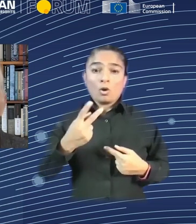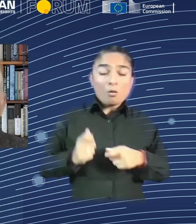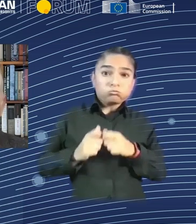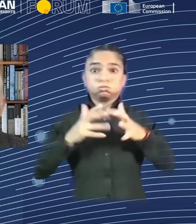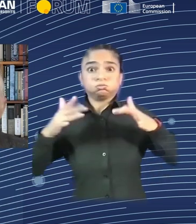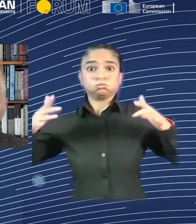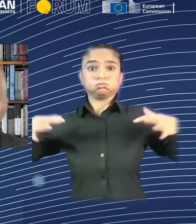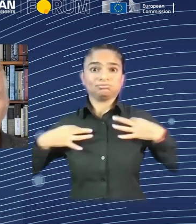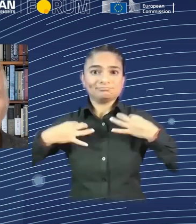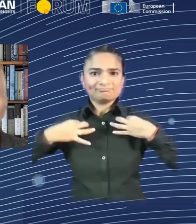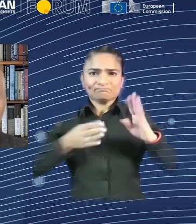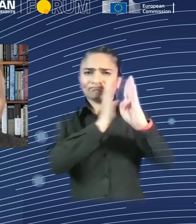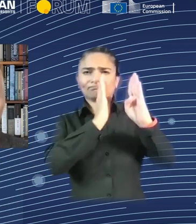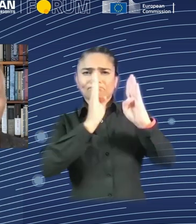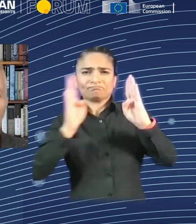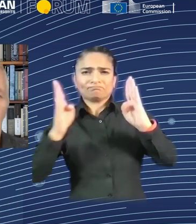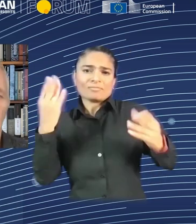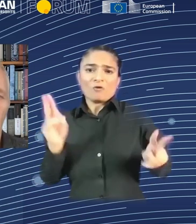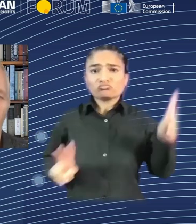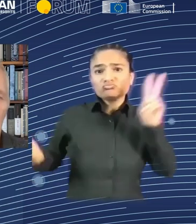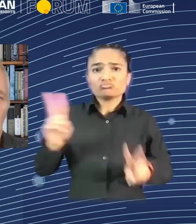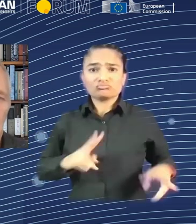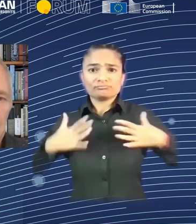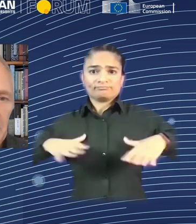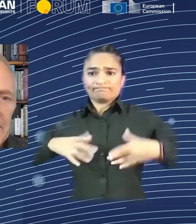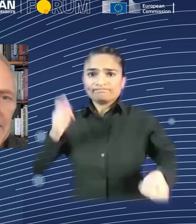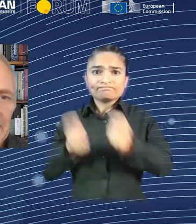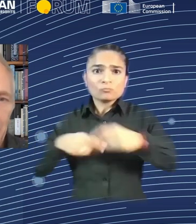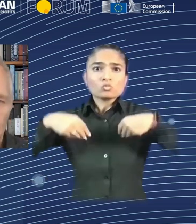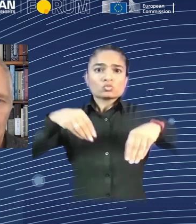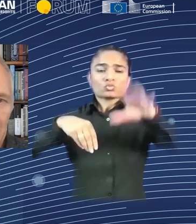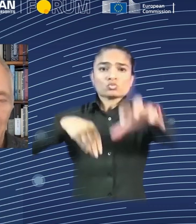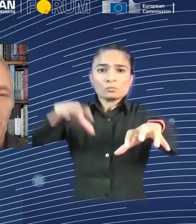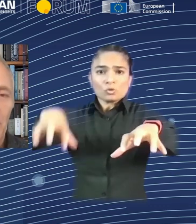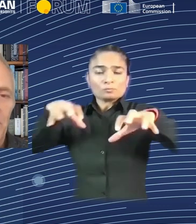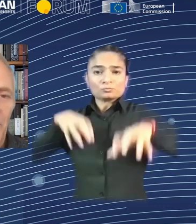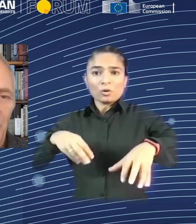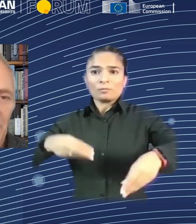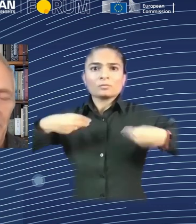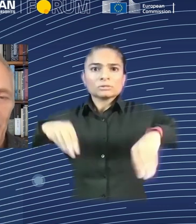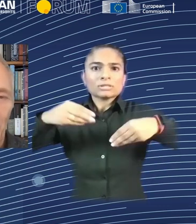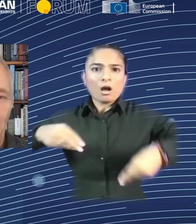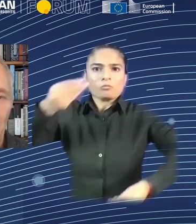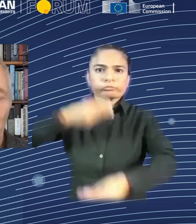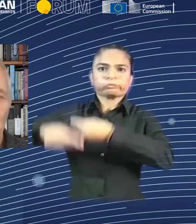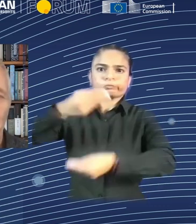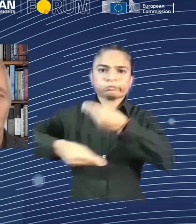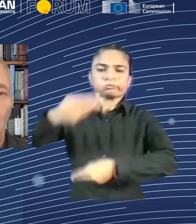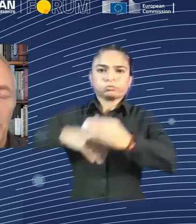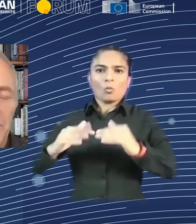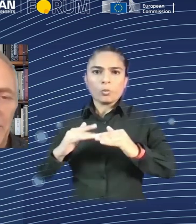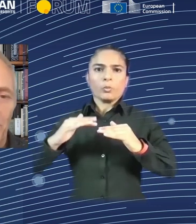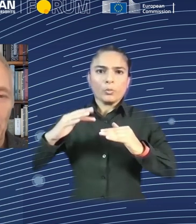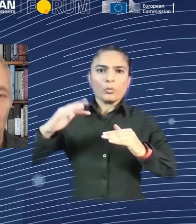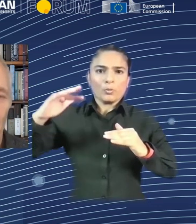Stephen Johnson called Wonderland that talks about this. By the way, that illustration there, going for the transition from